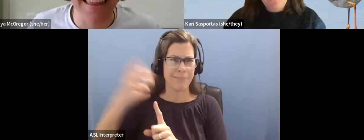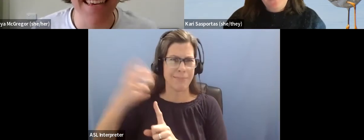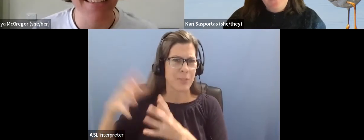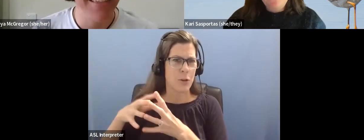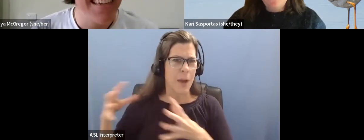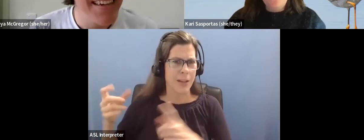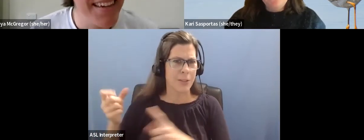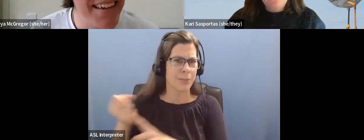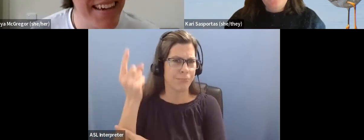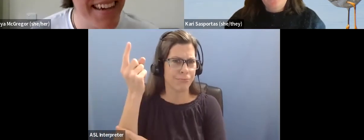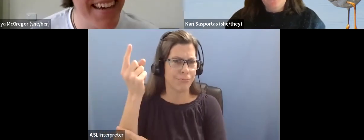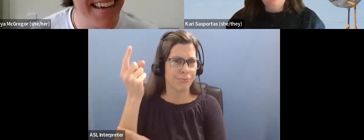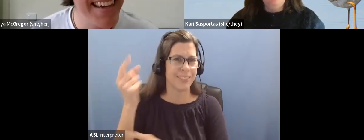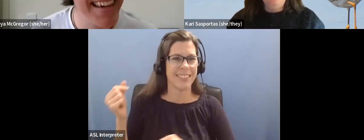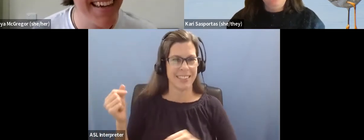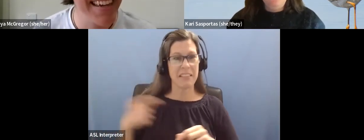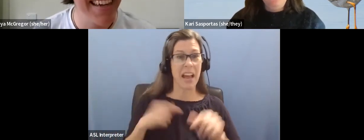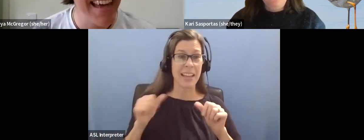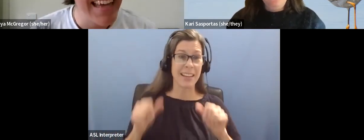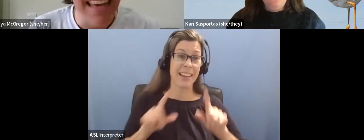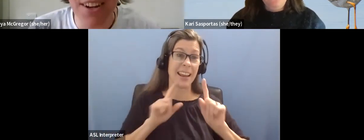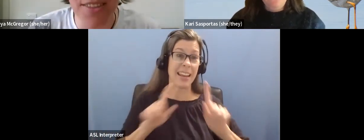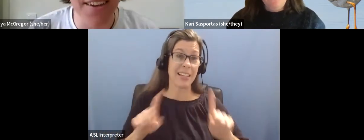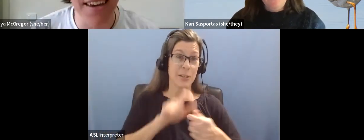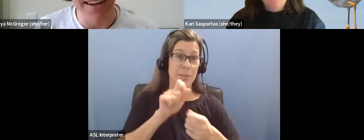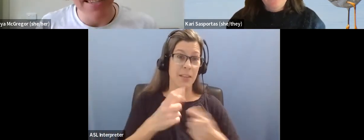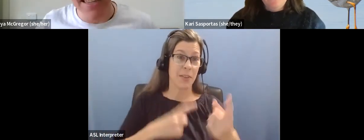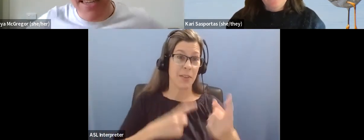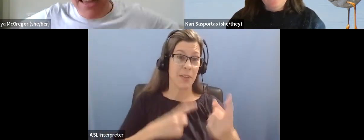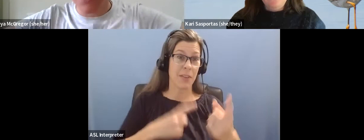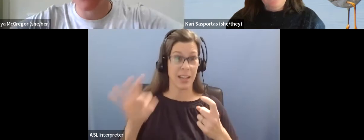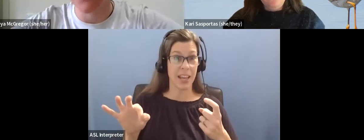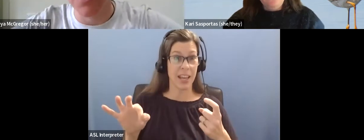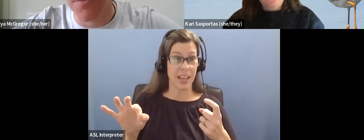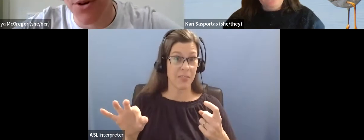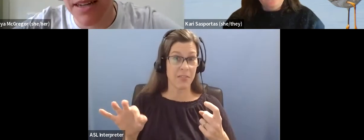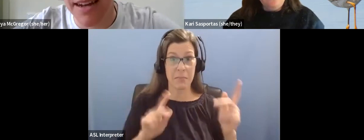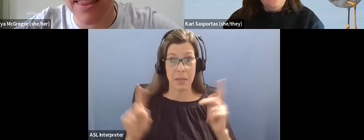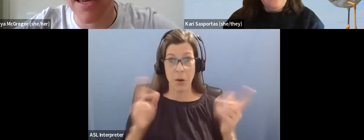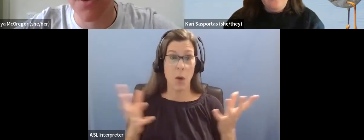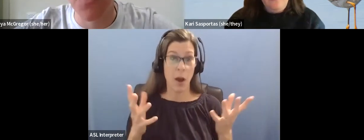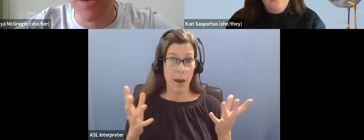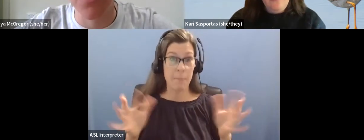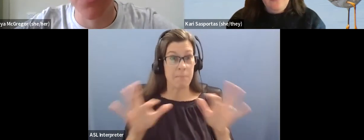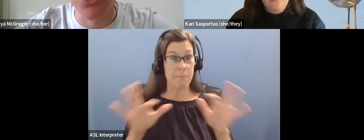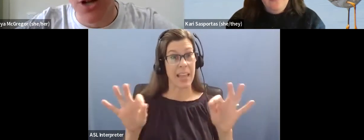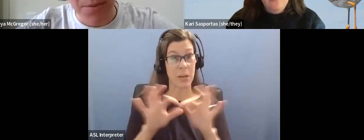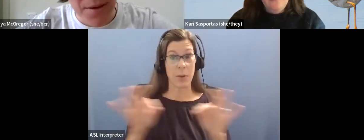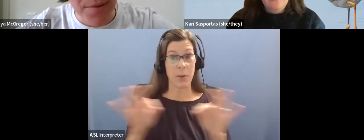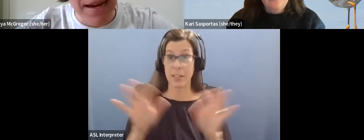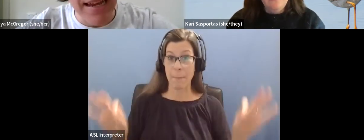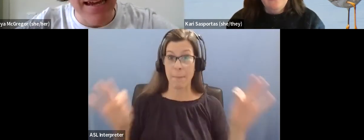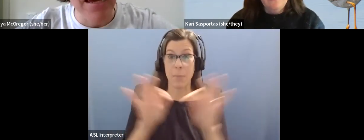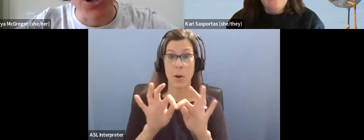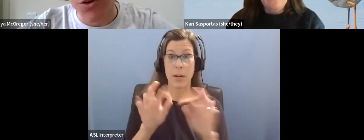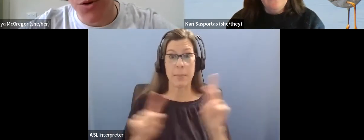have to answer questions if people have them. Yeah, no, thank you, Carrie. It's, it's language is really important. And I think a lot of people who are trying to